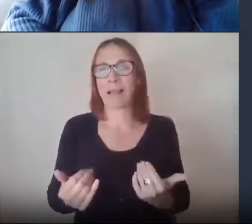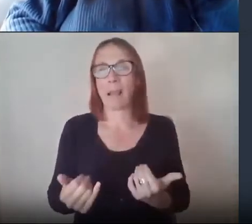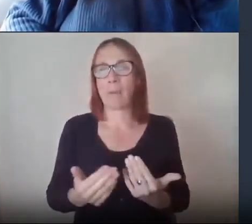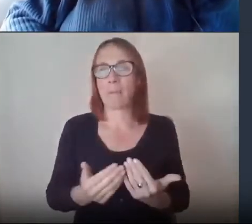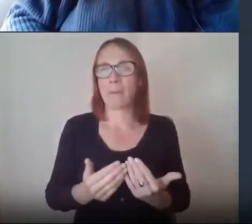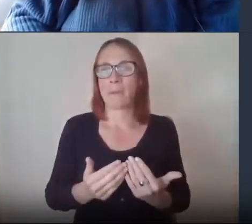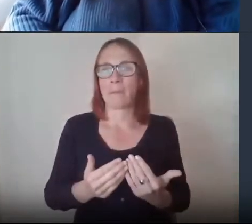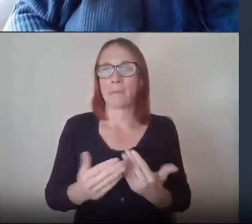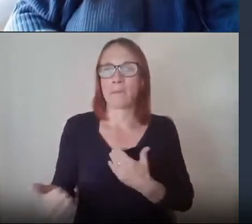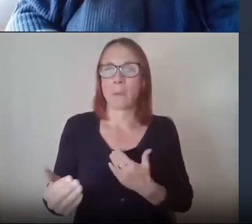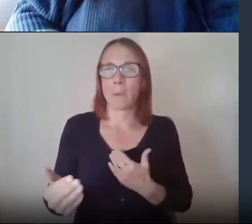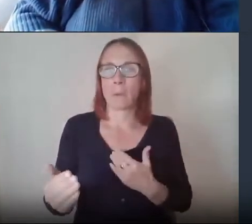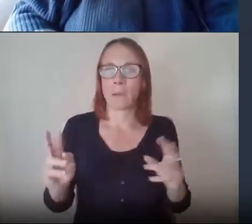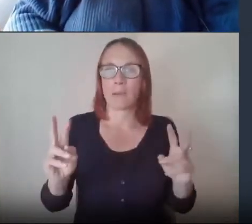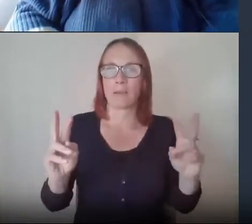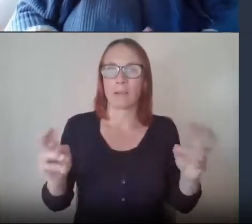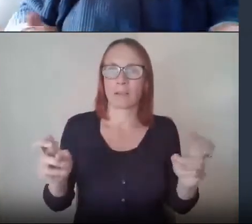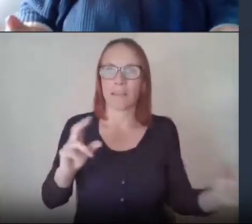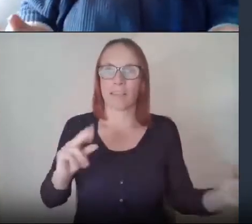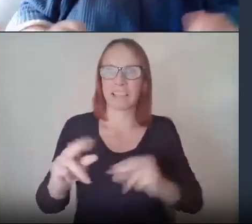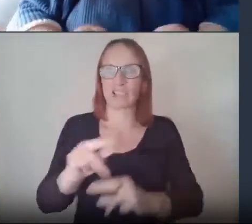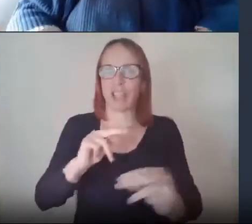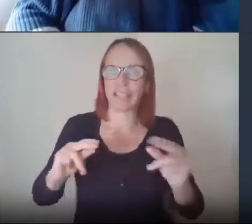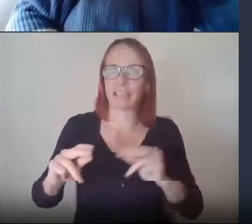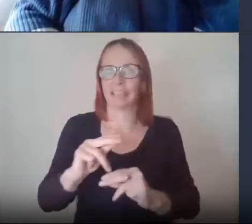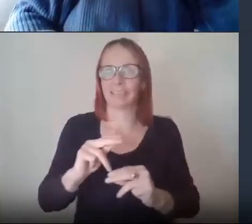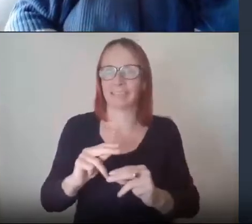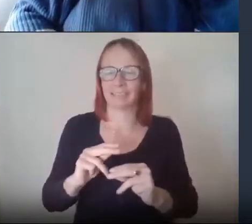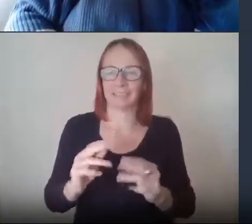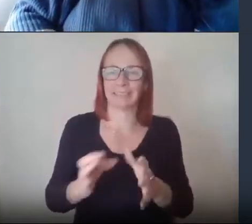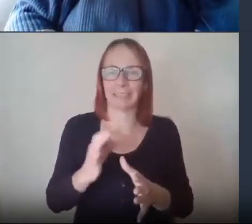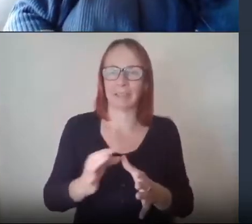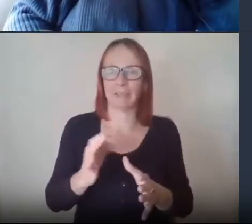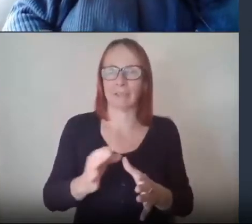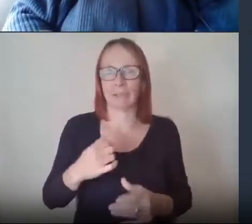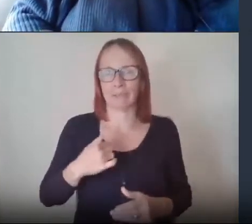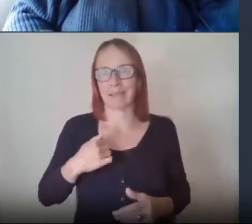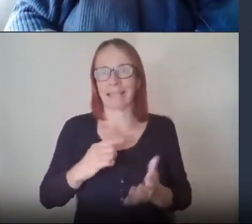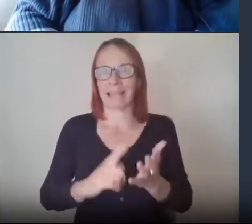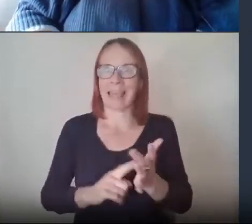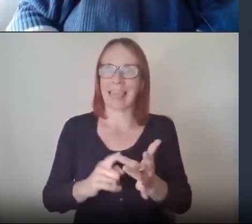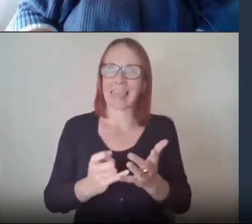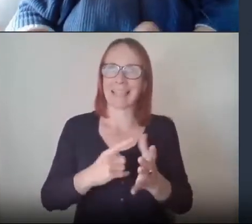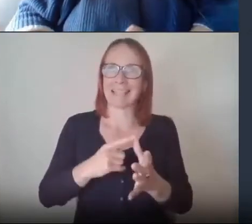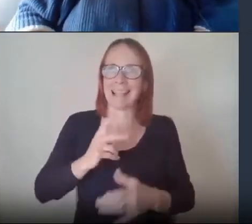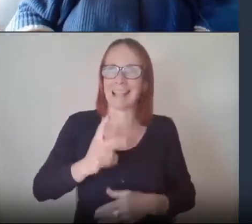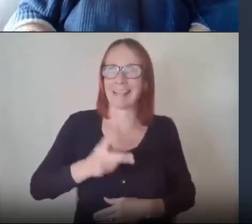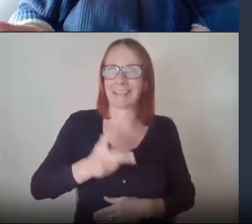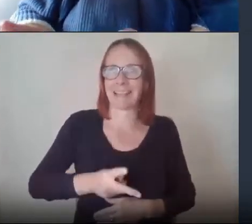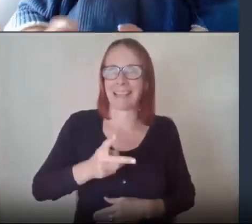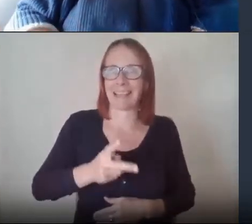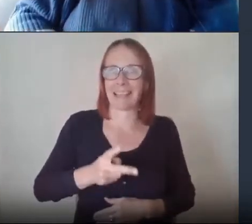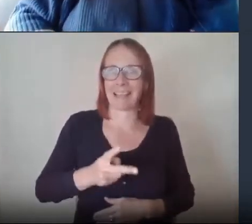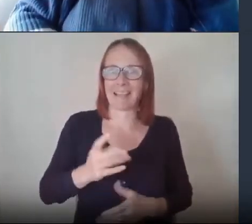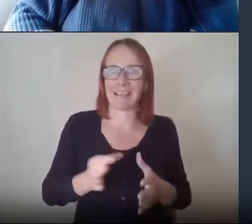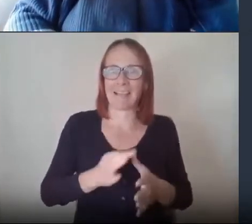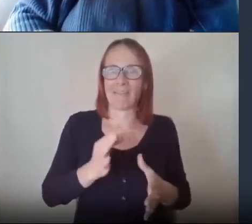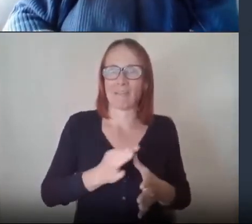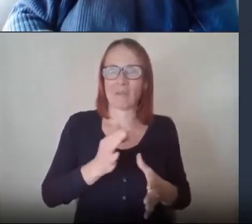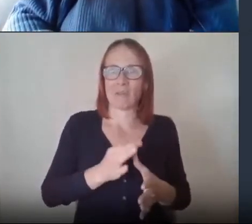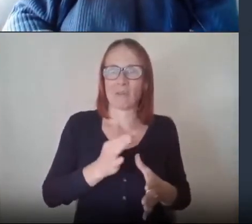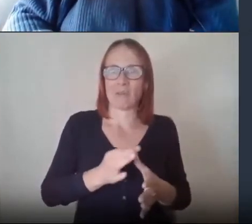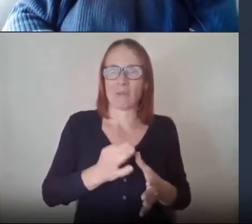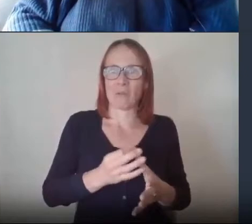interview um me at least again here doing the interviews with my colleague